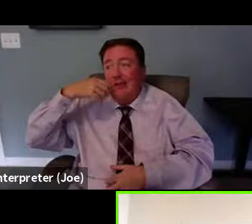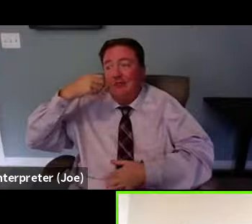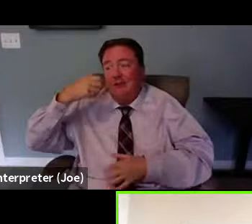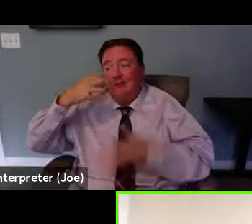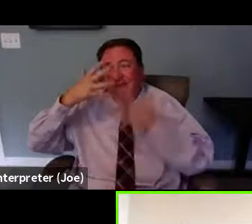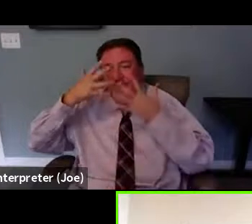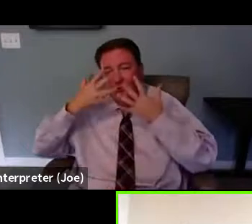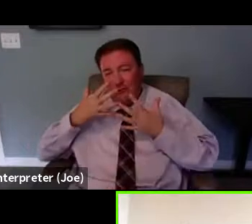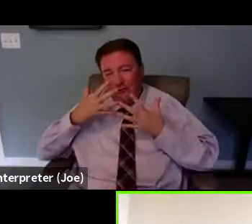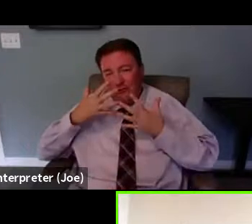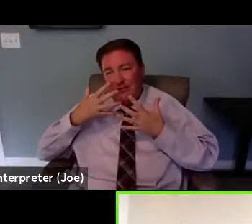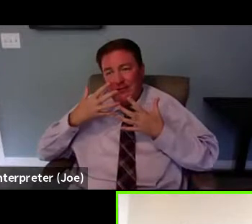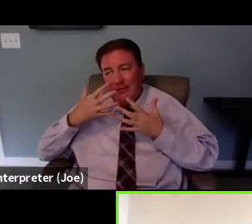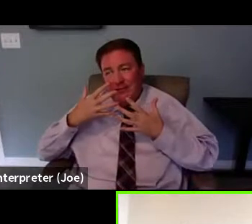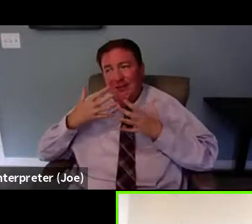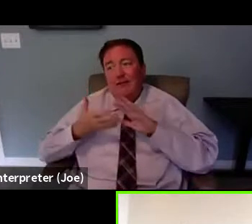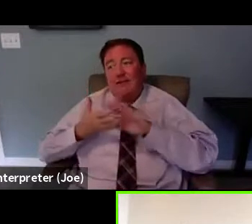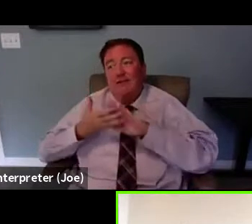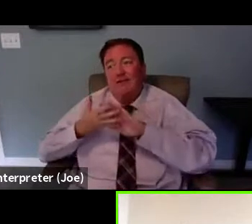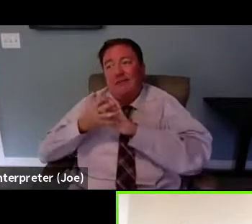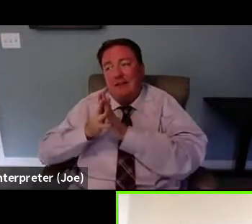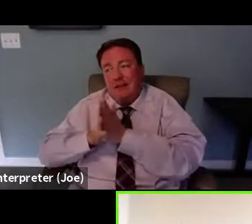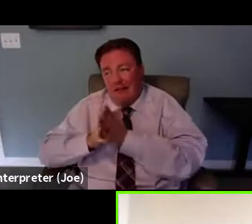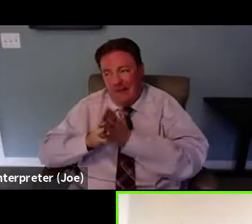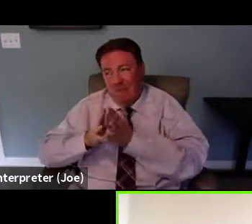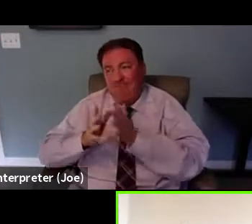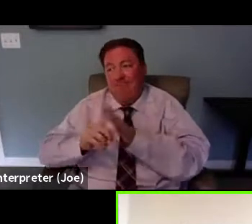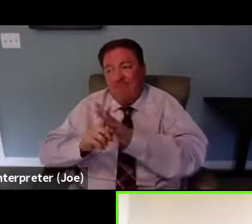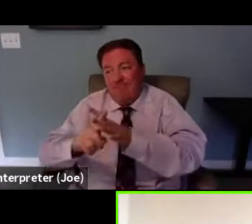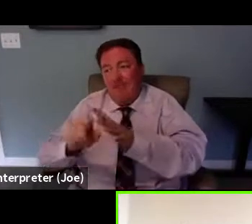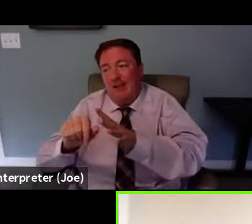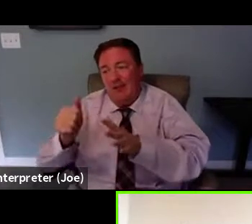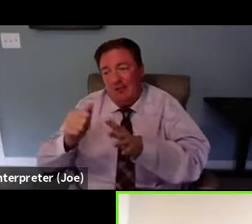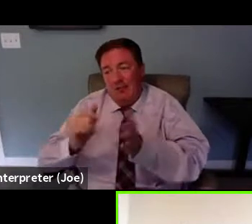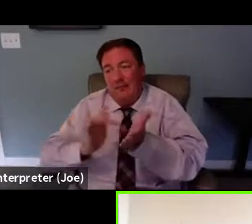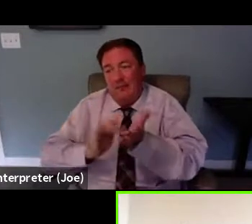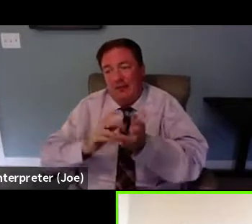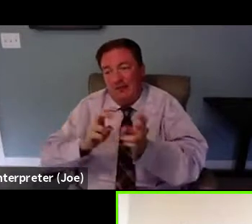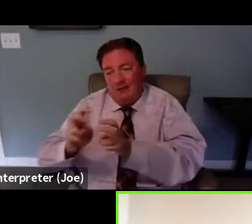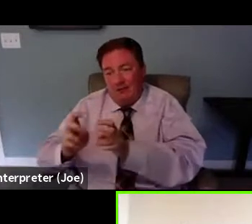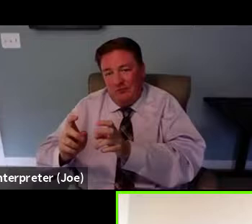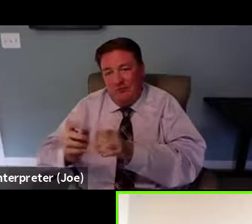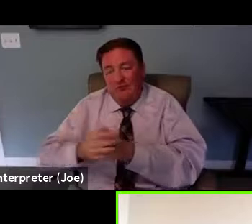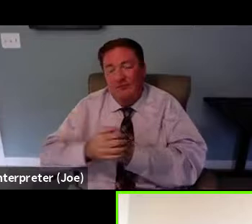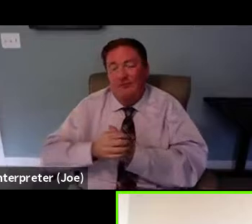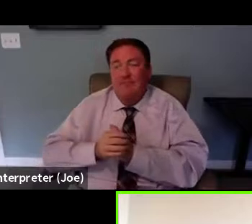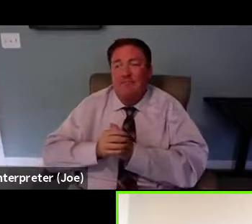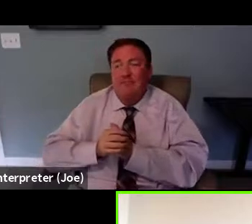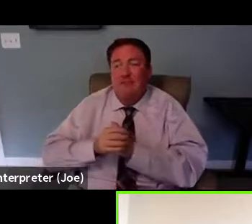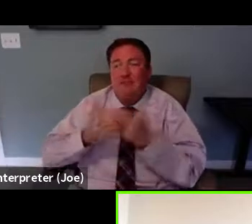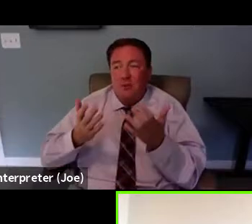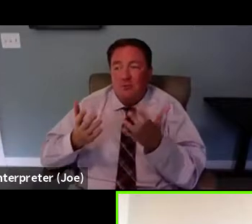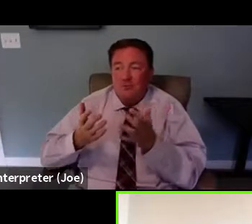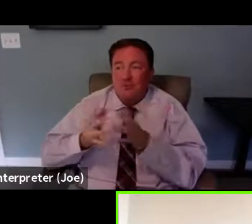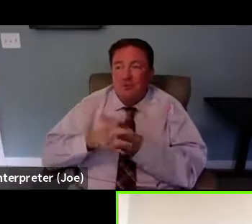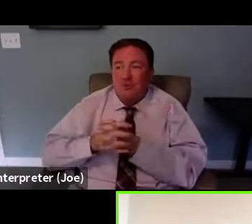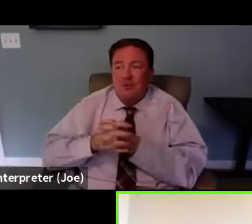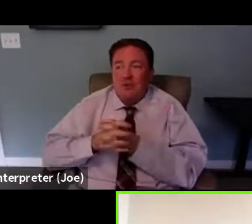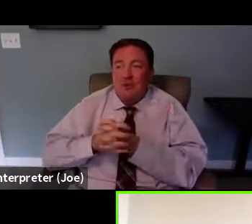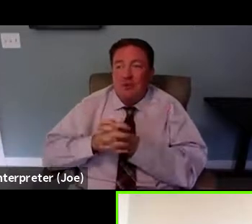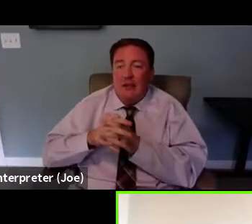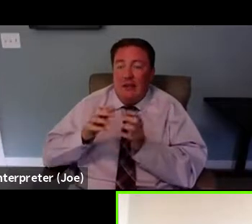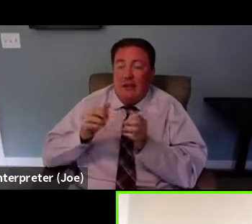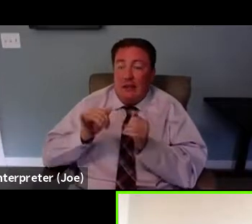comes a lot of other health care issues that could arise up. And so being able to have Medicaid